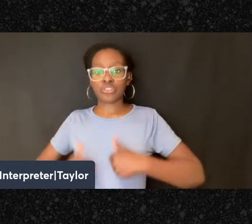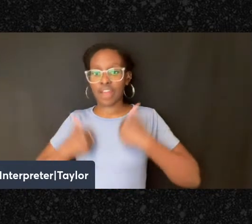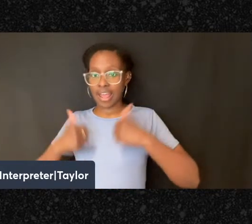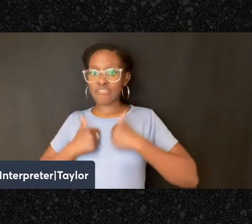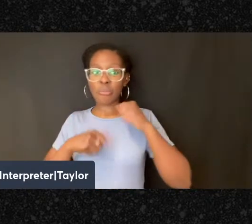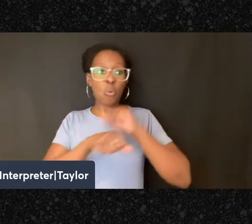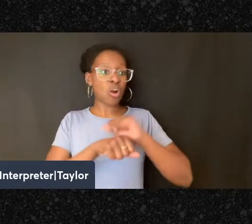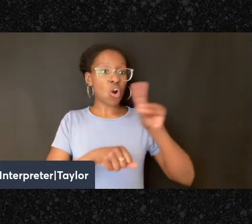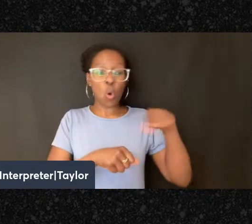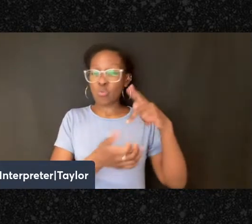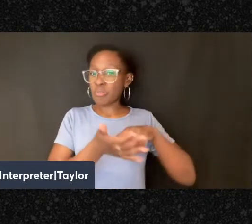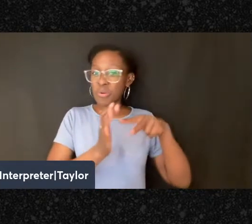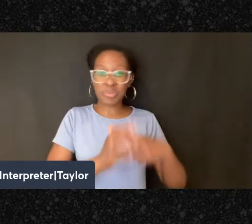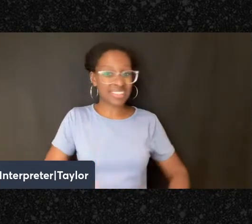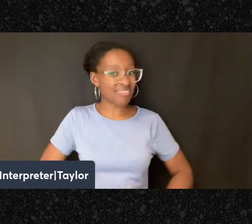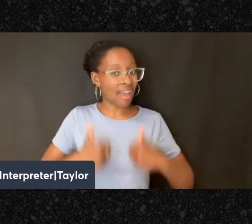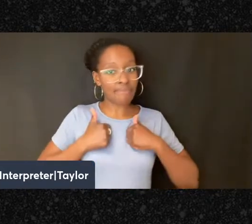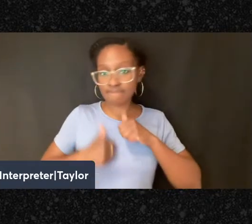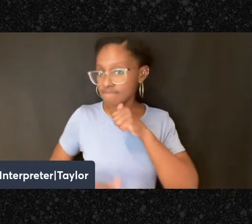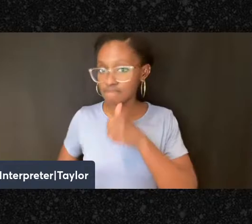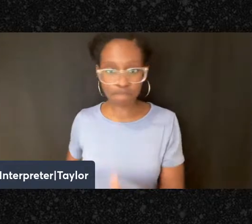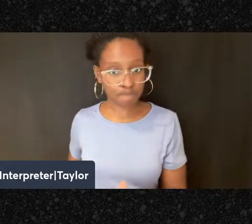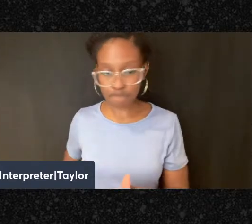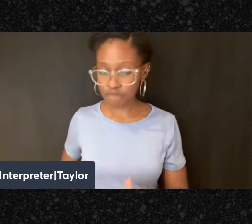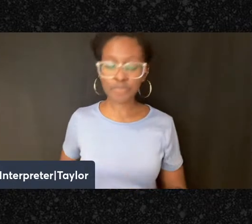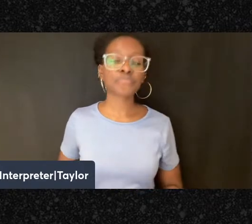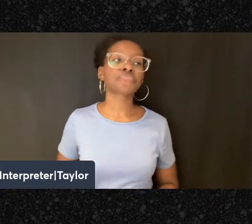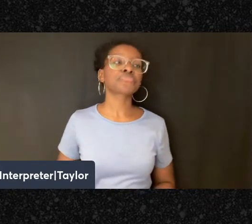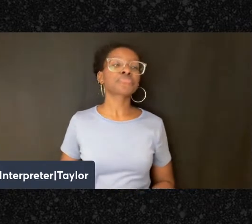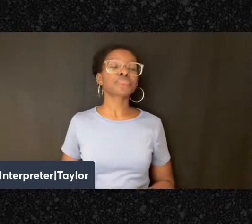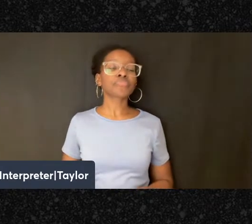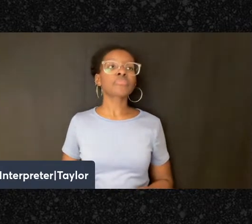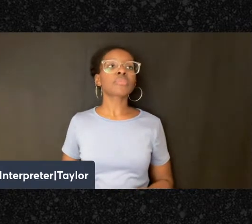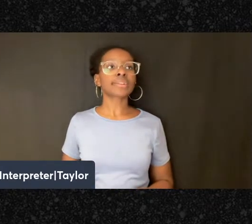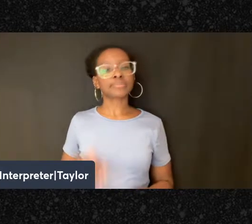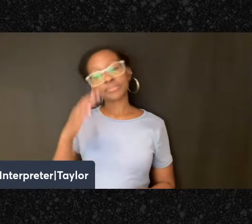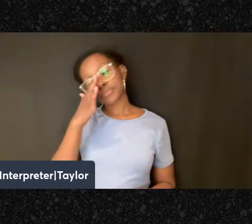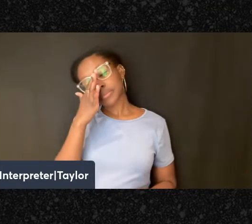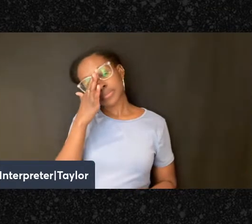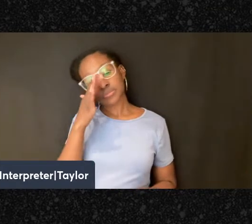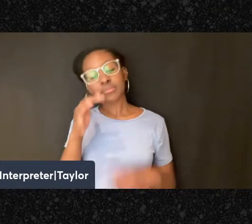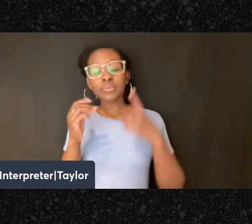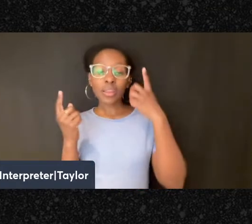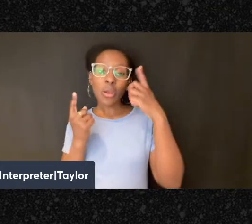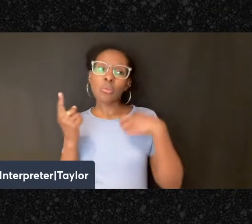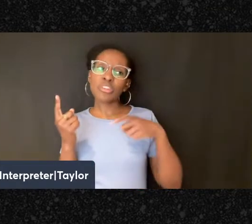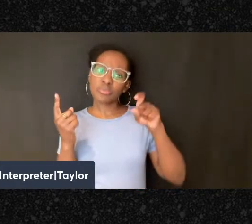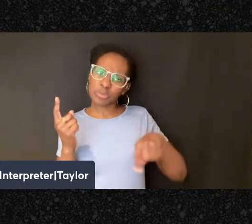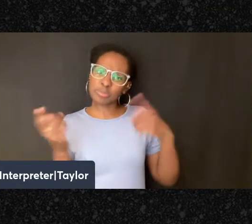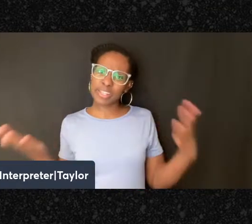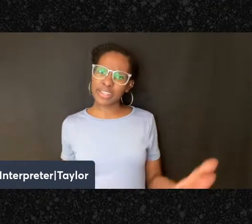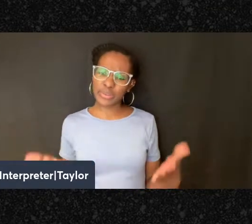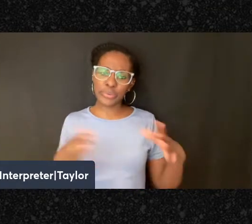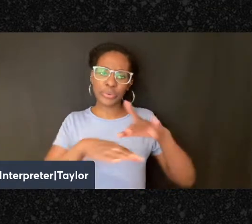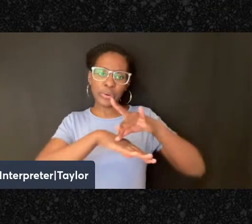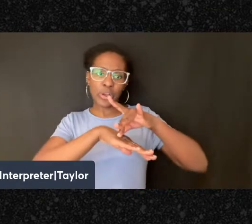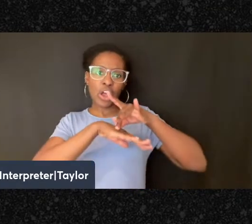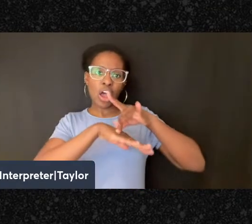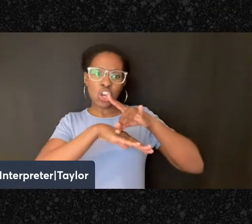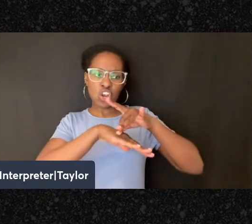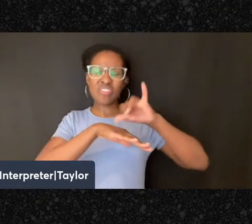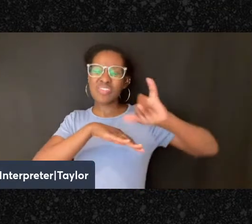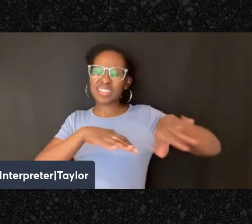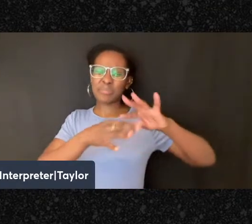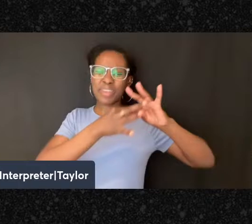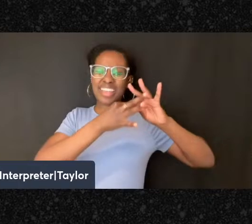of our lives, and that we are supposed to live on the earth in connection